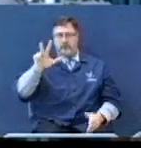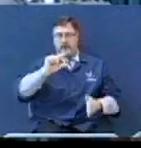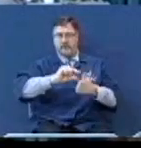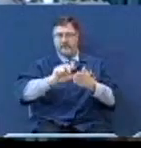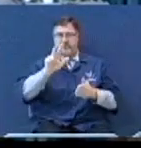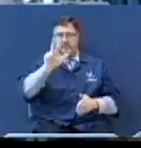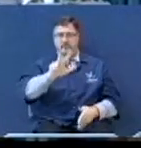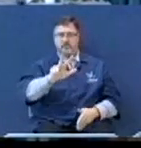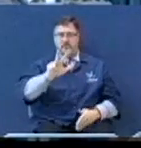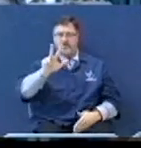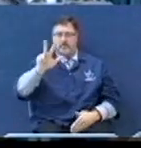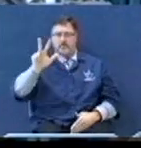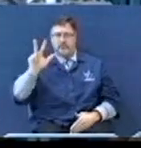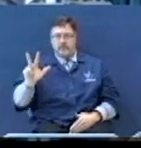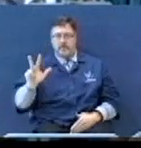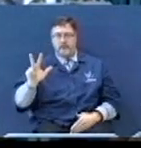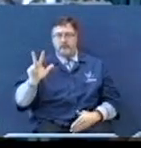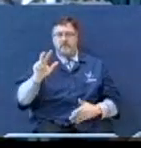Say amen. Amen.